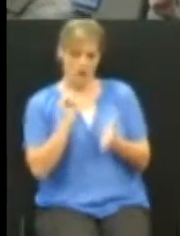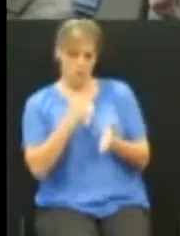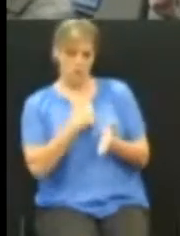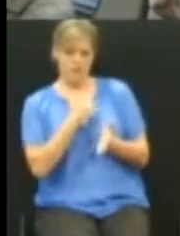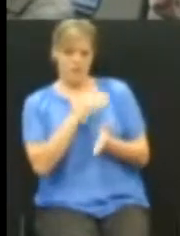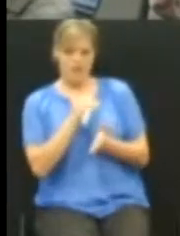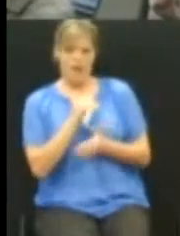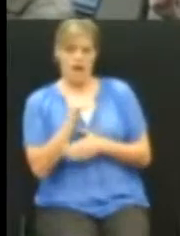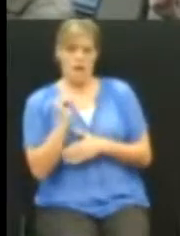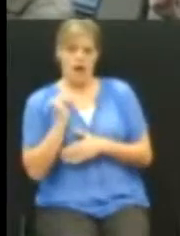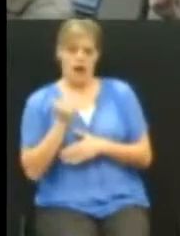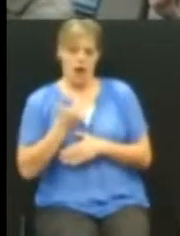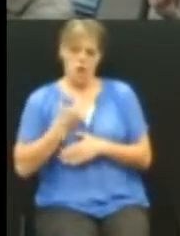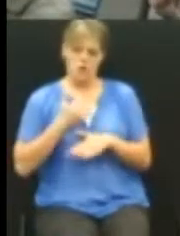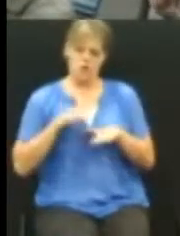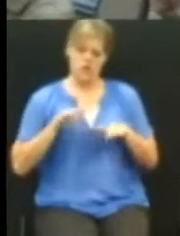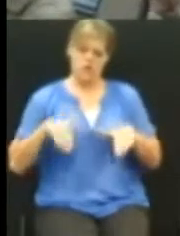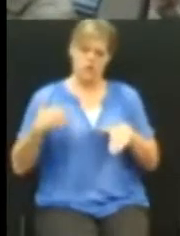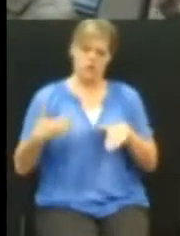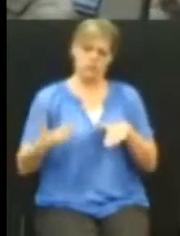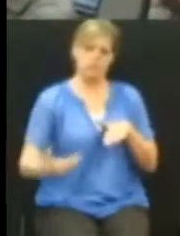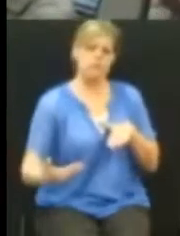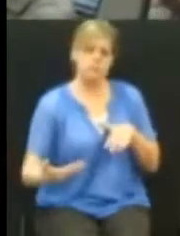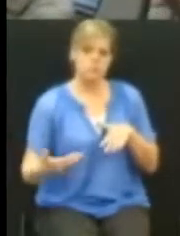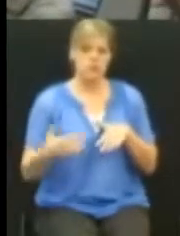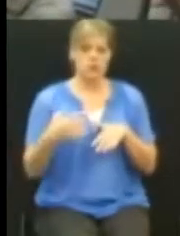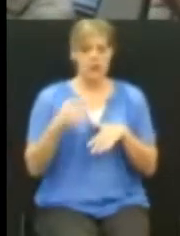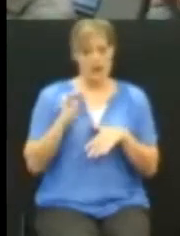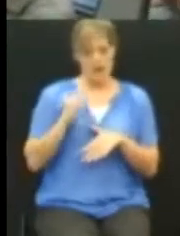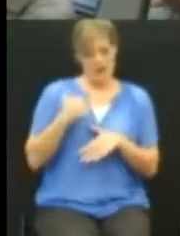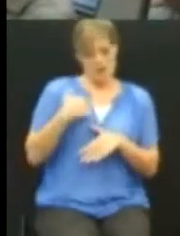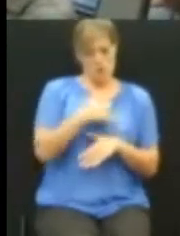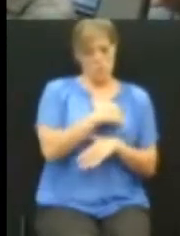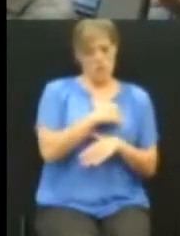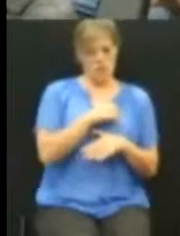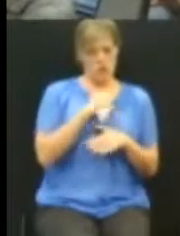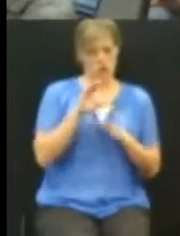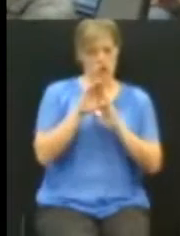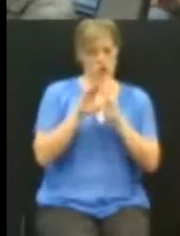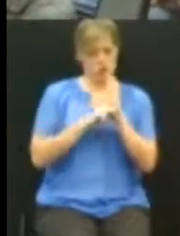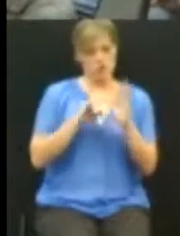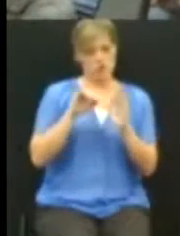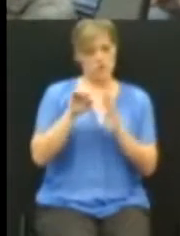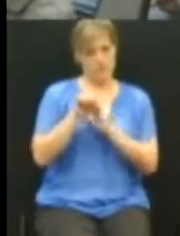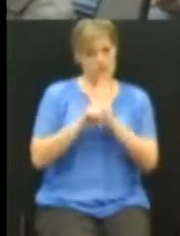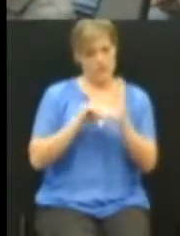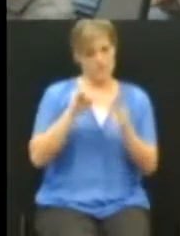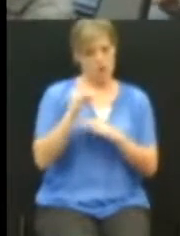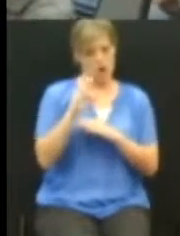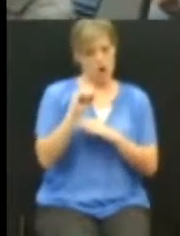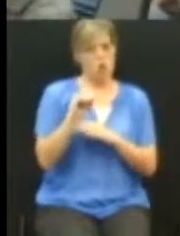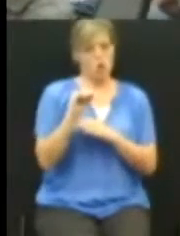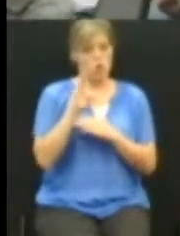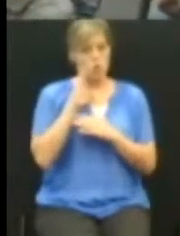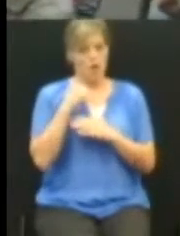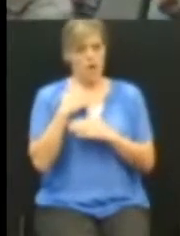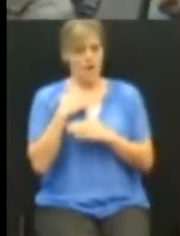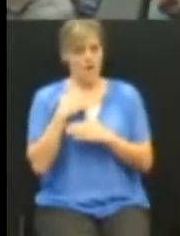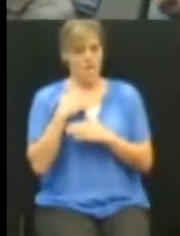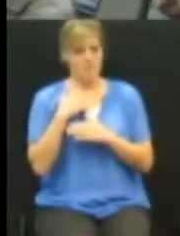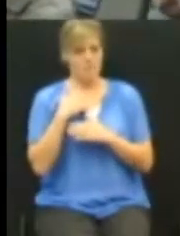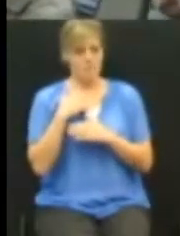and establish agreement with our Constitution of the United States, the Constitution of the State of Idaho, and all rights reserved and upheld by starting these